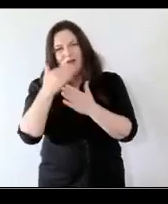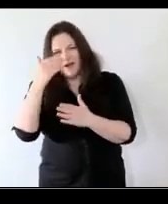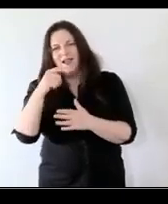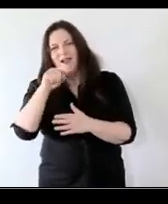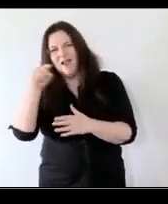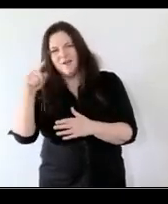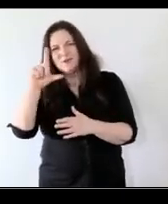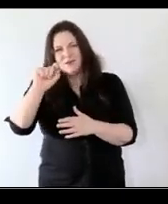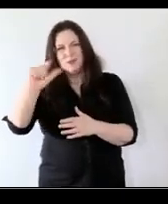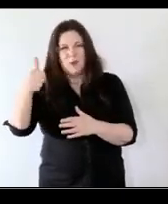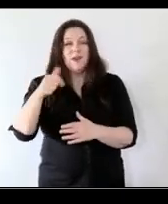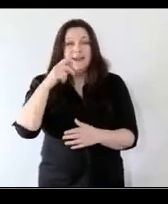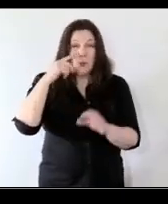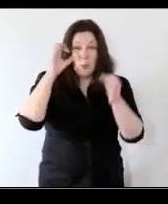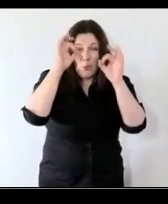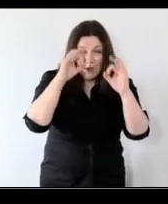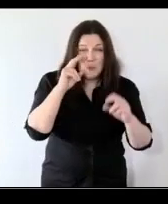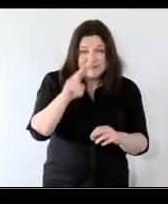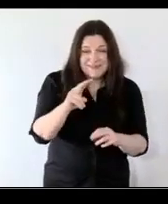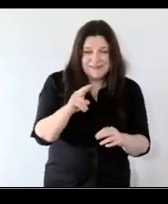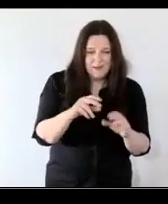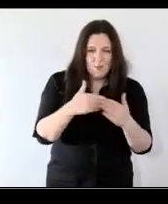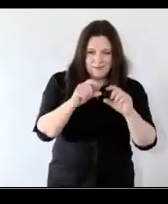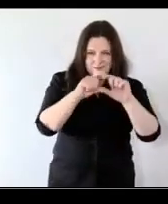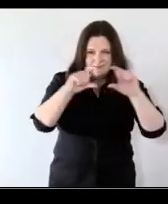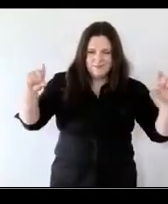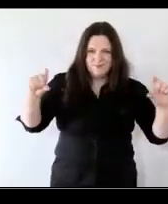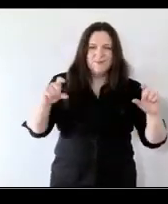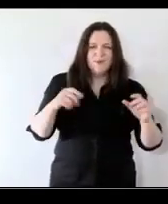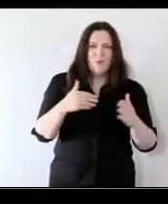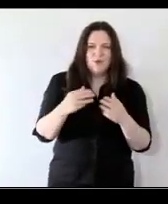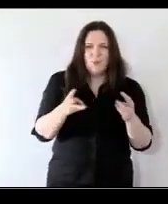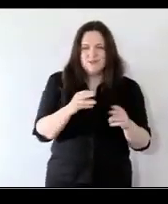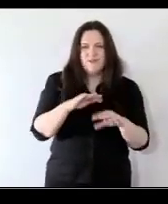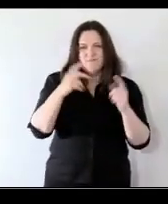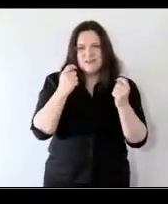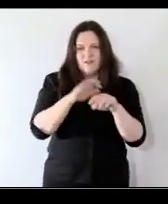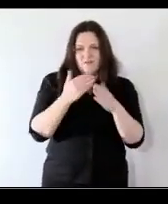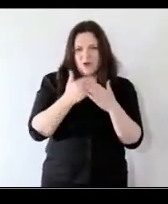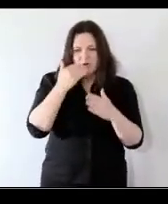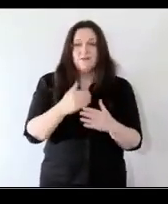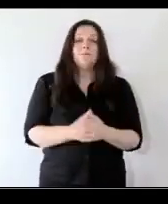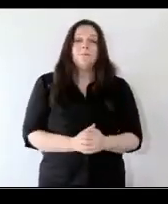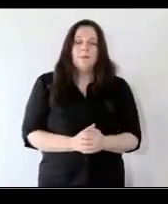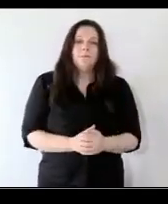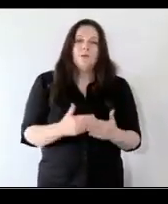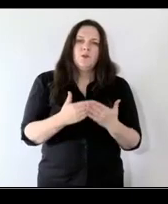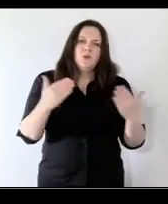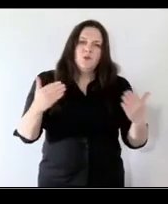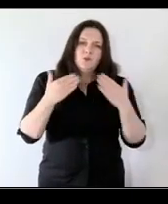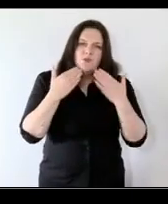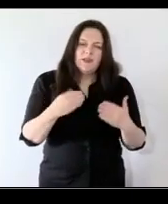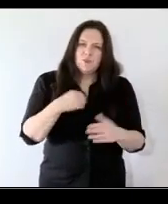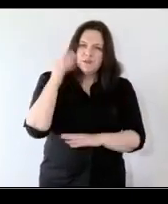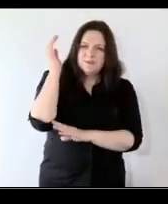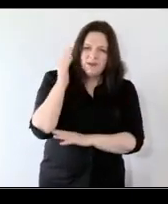2021 i'm sure if you just google you will find it that way as well what works festival of learning 2021 and you will find it our huge thanks to